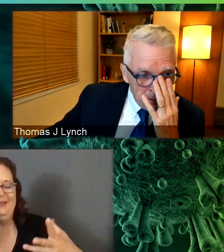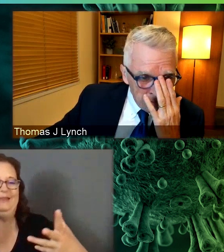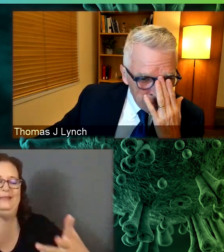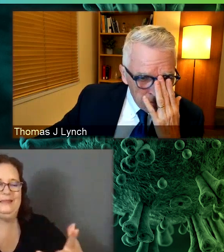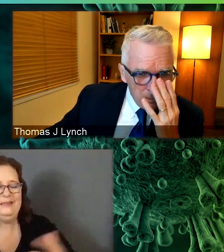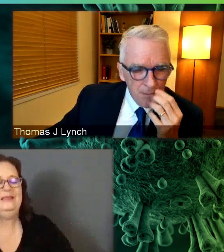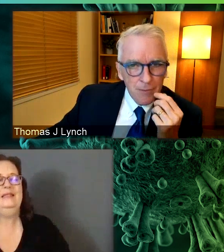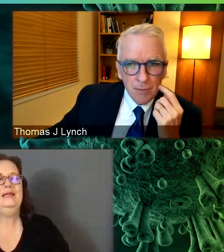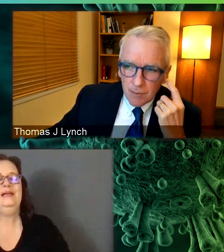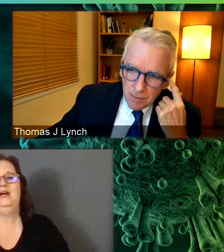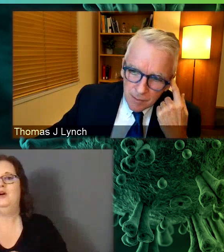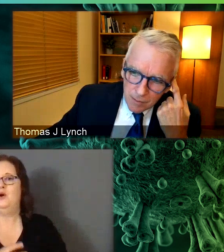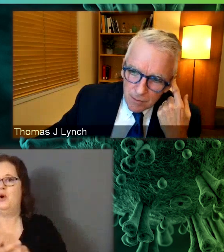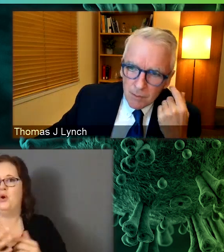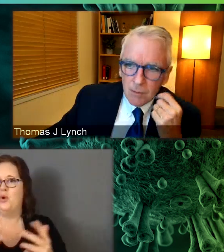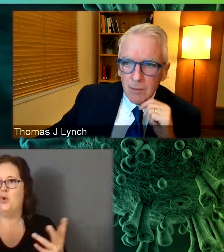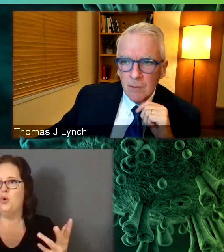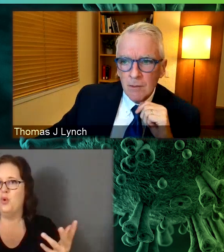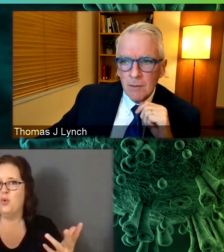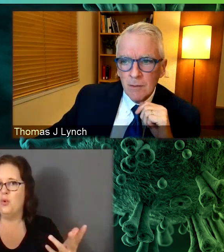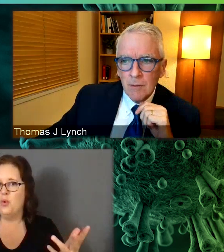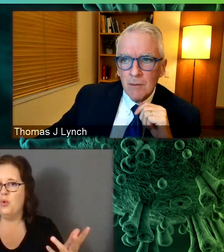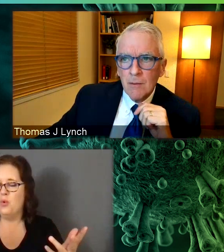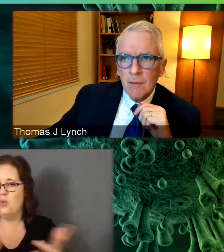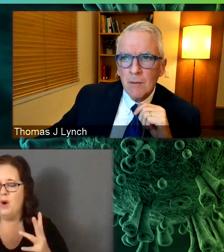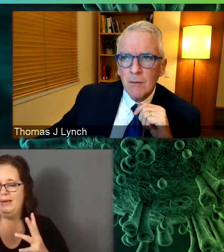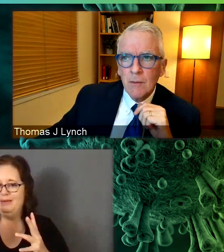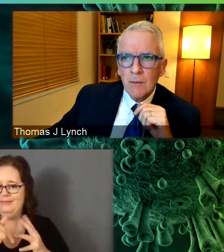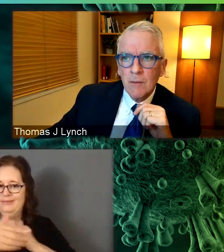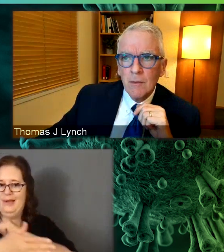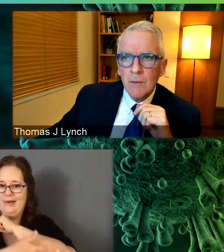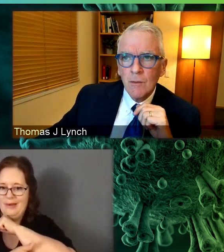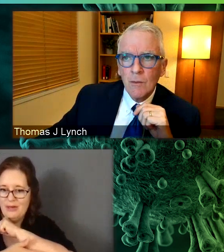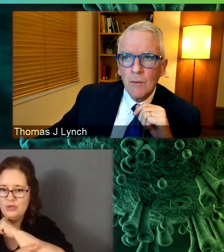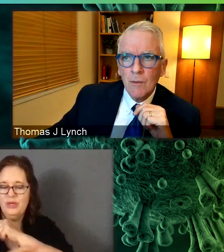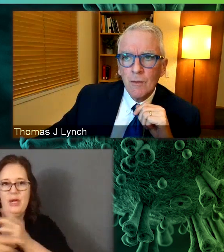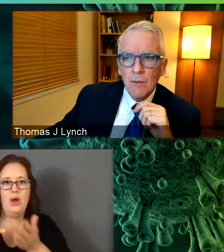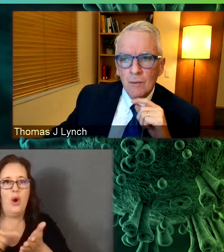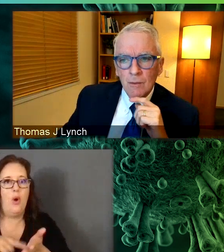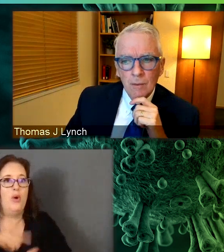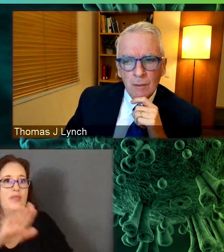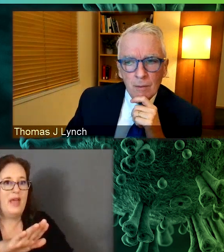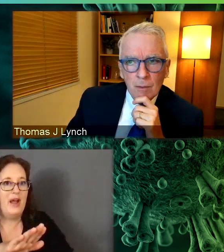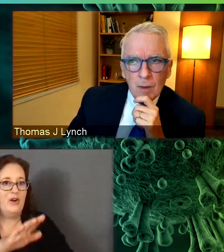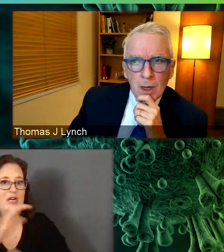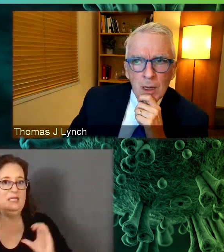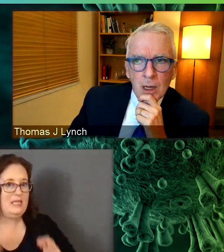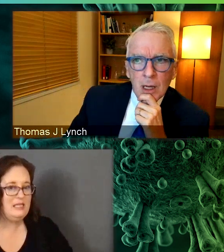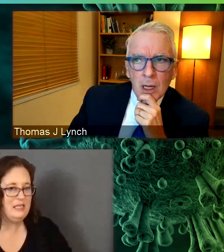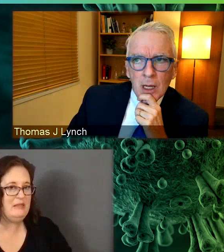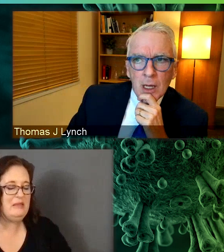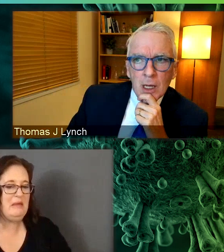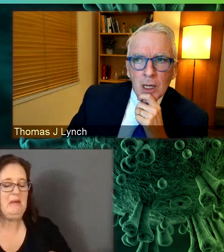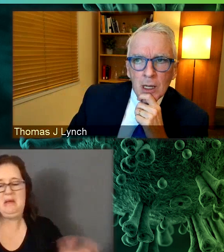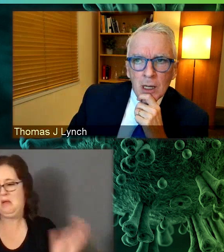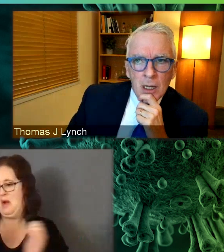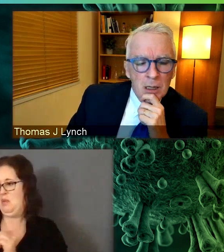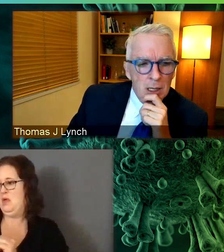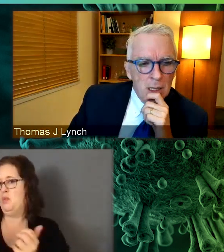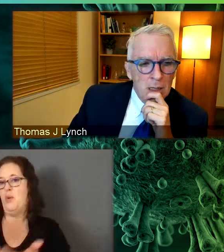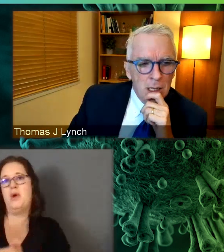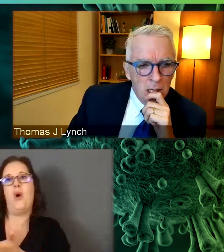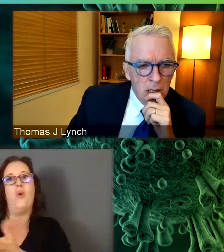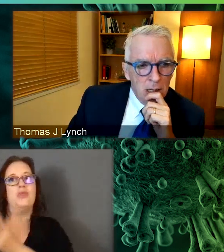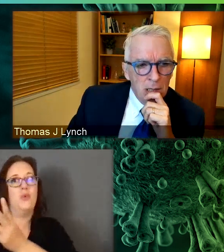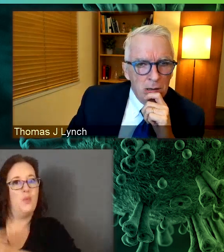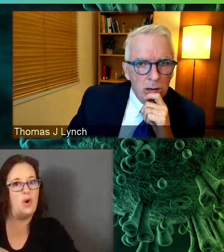what does a country owe to its citizens versus owe to the, the world. If we try to avoid that and kind of maybe just think of a strictly